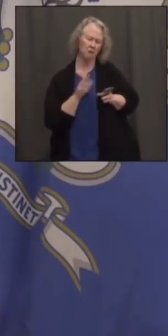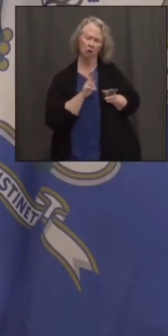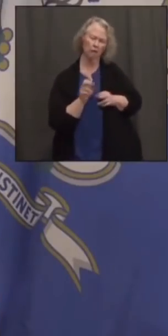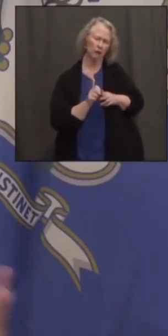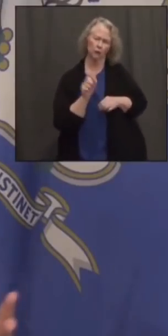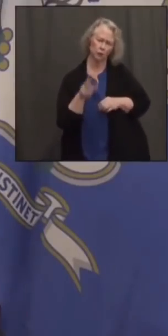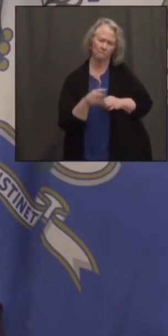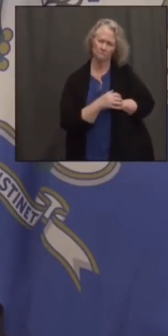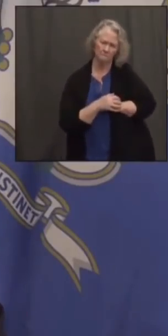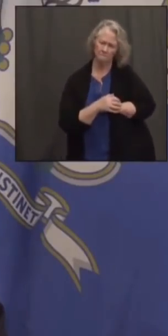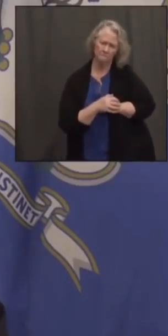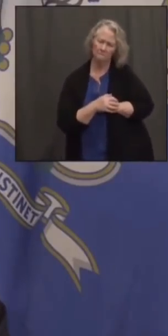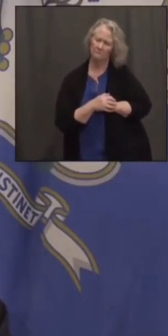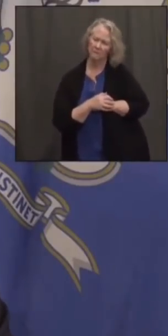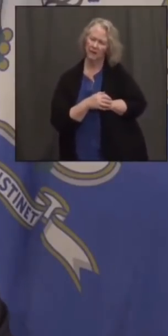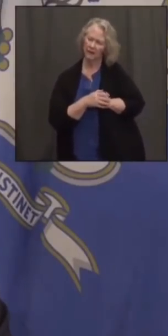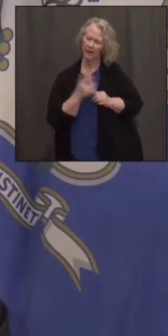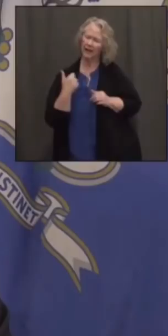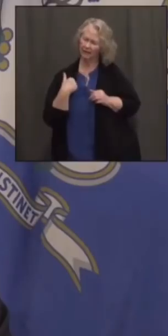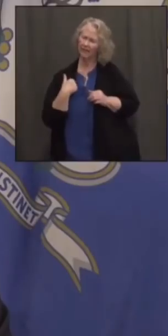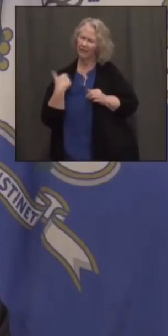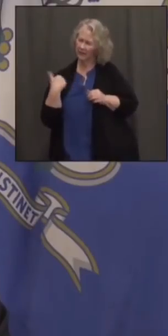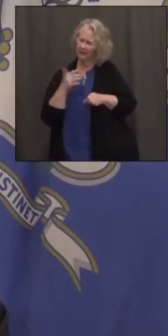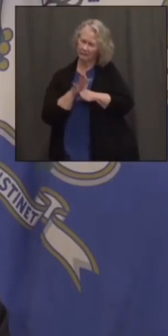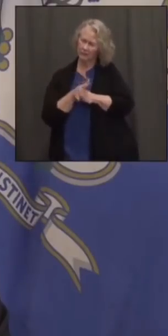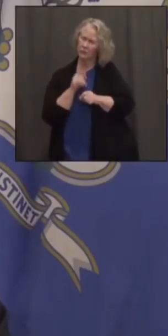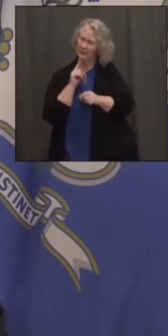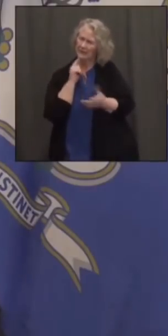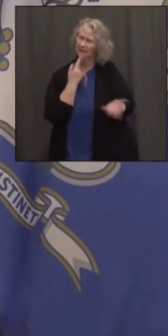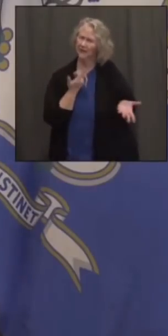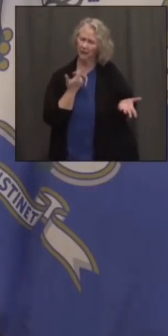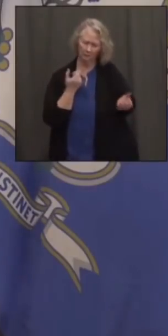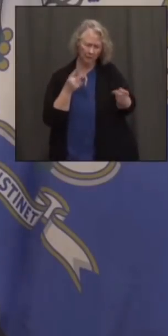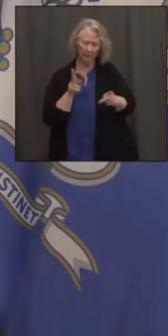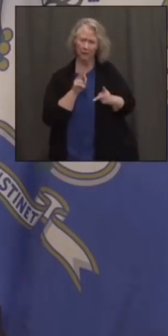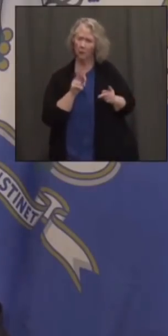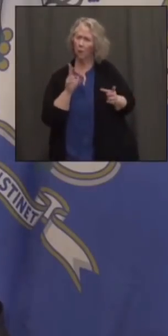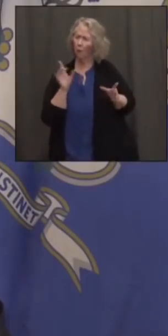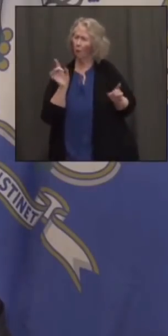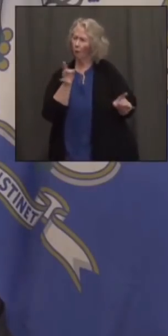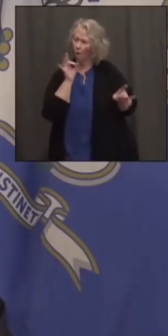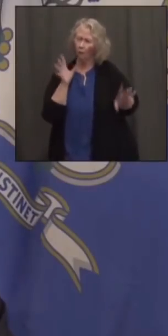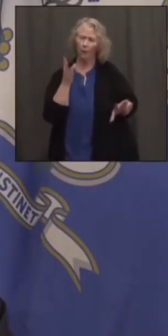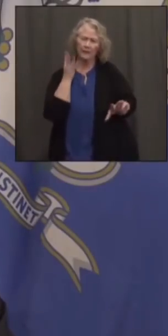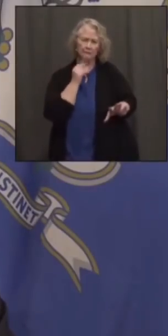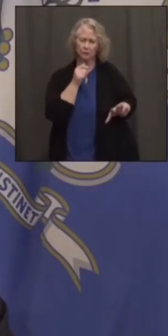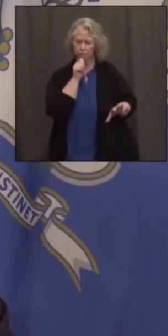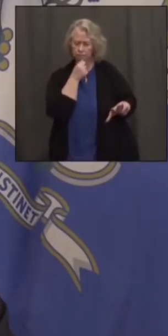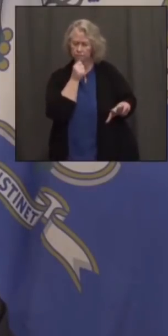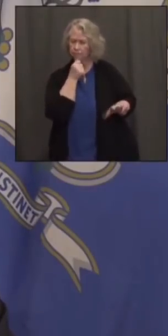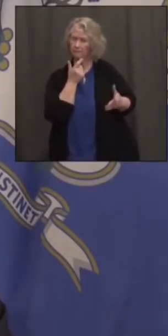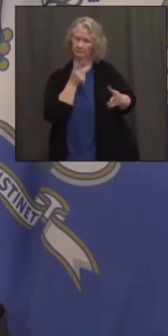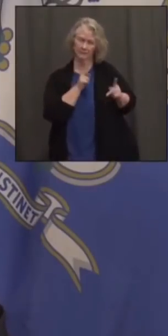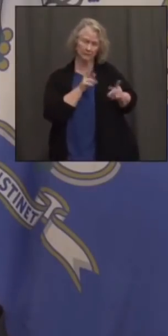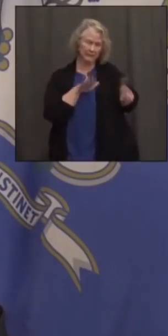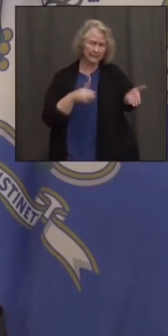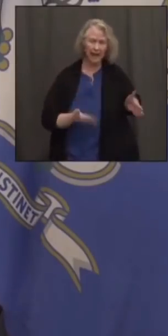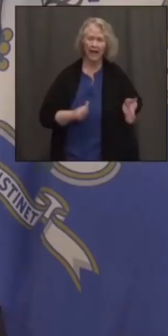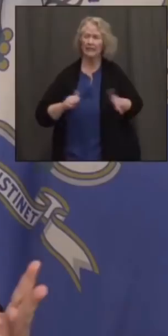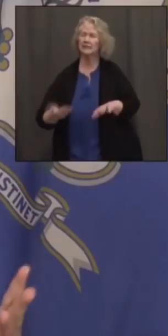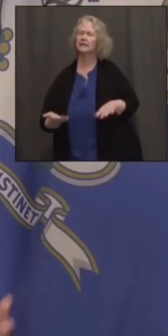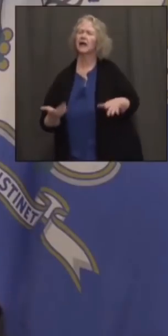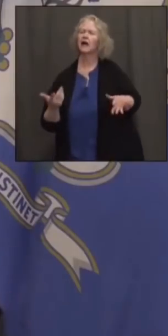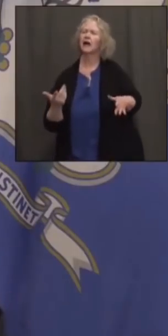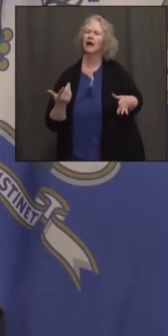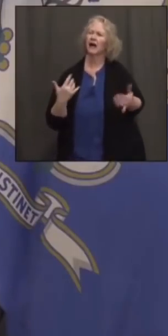We're just coming out of a pretty severe pandemic. A lot of people were hit hard. A lot of people lost someone they loved. So I think,